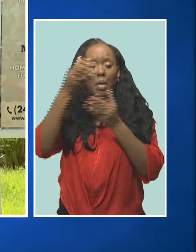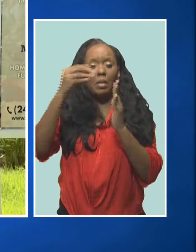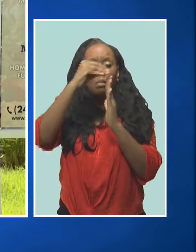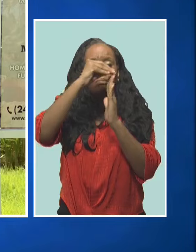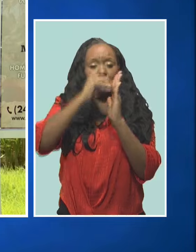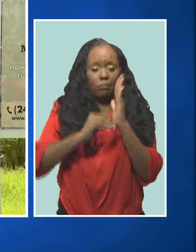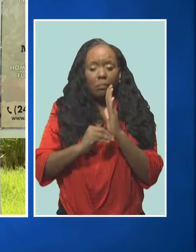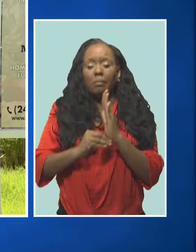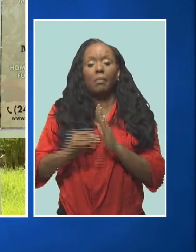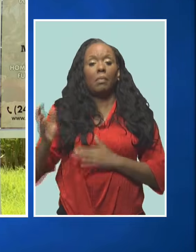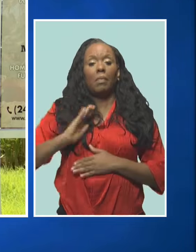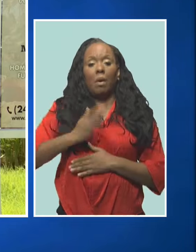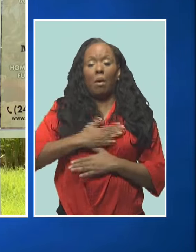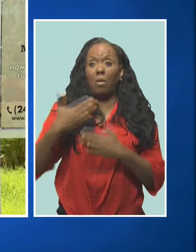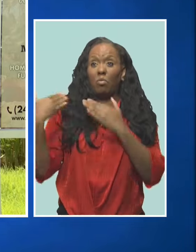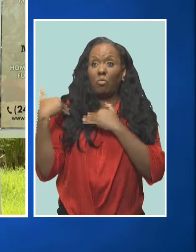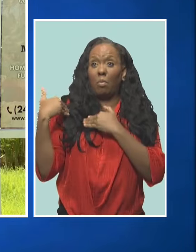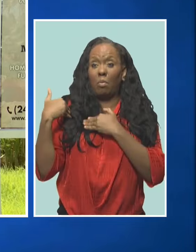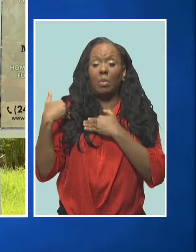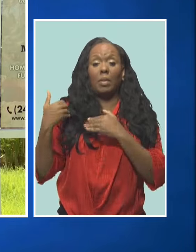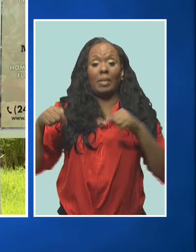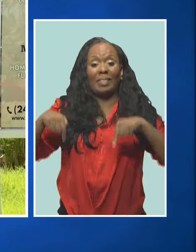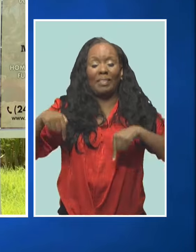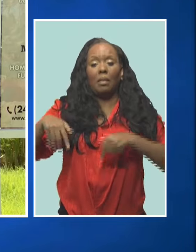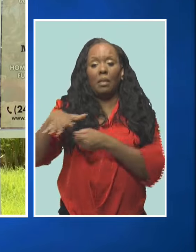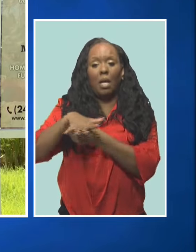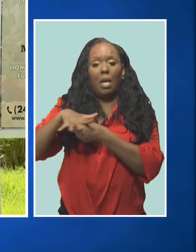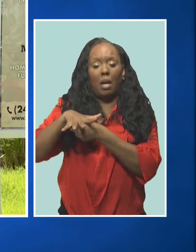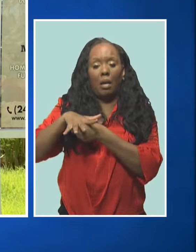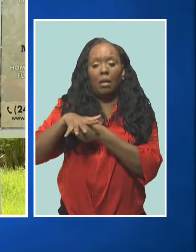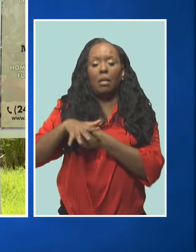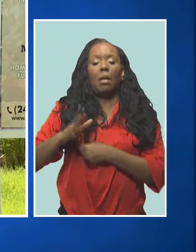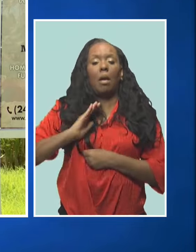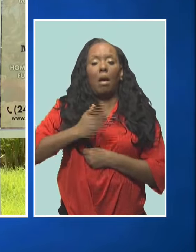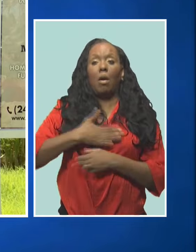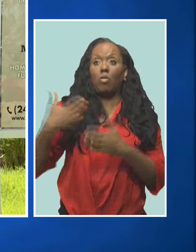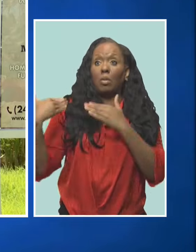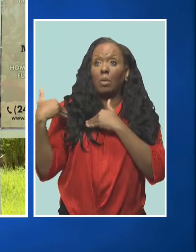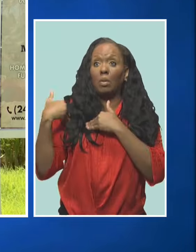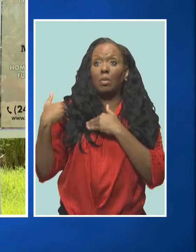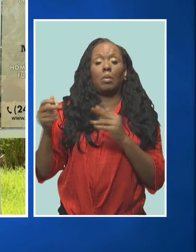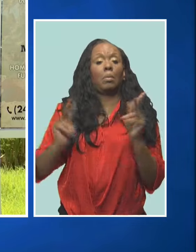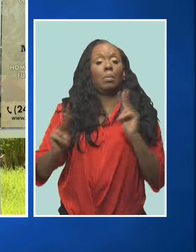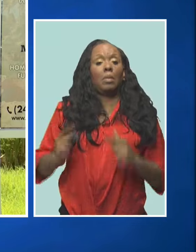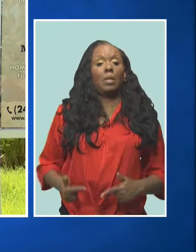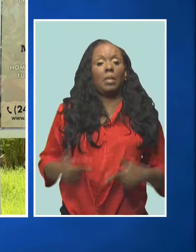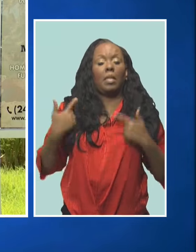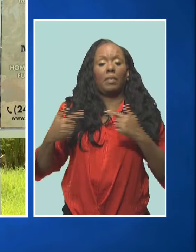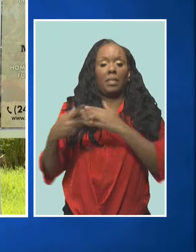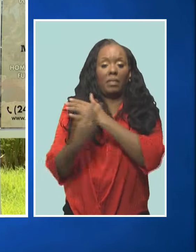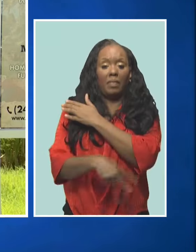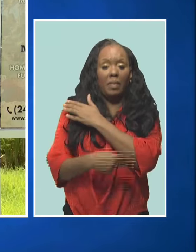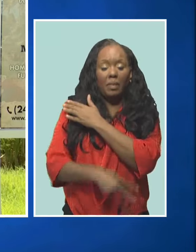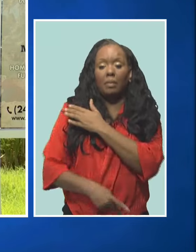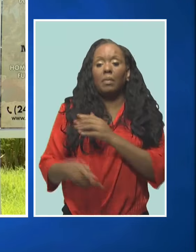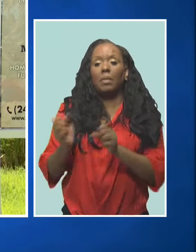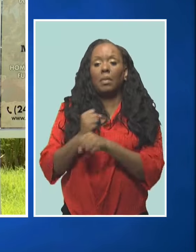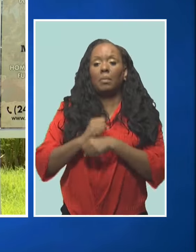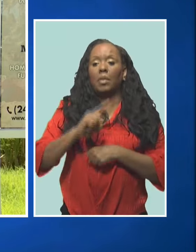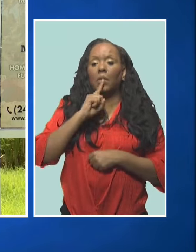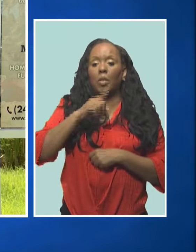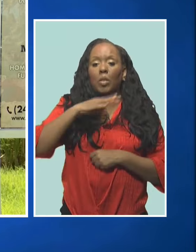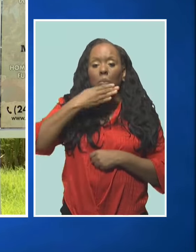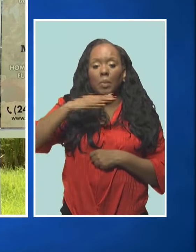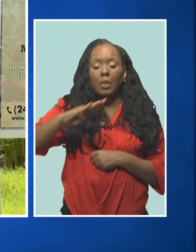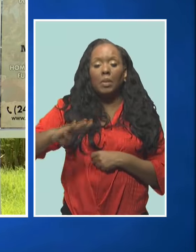as a people in this constituency. And indeed all the people of St. Philip have to make sure that we keep this beach as